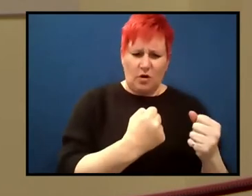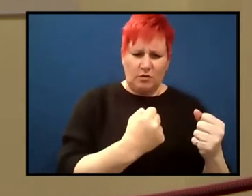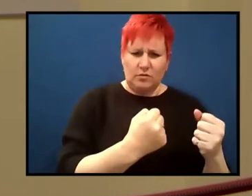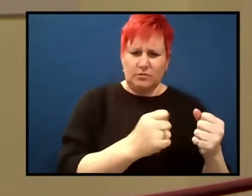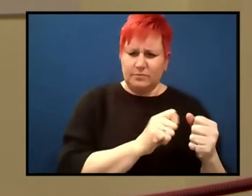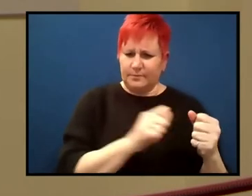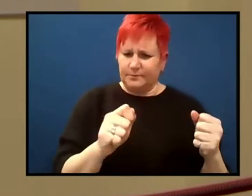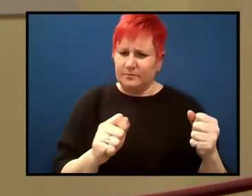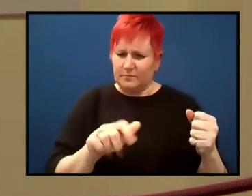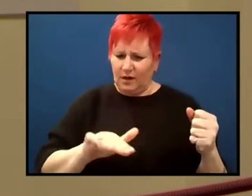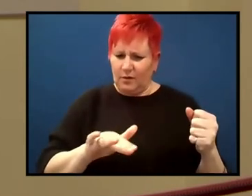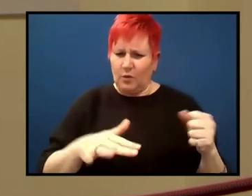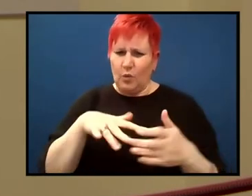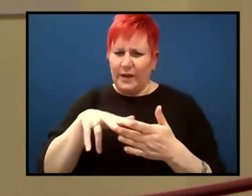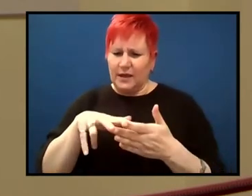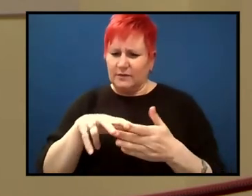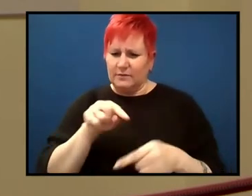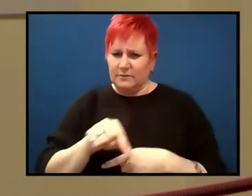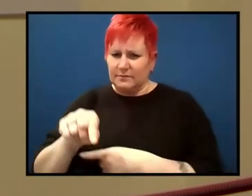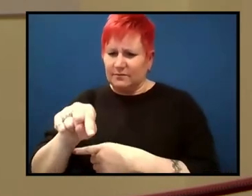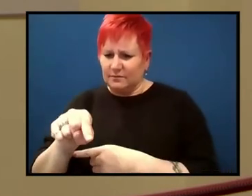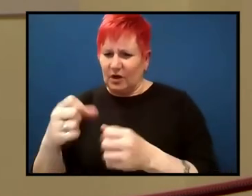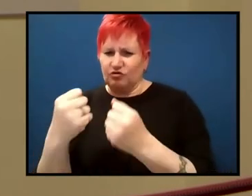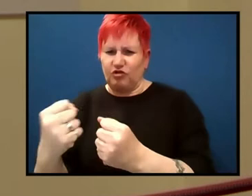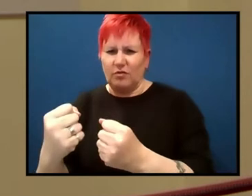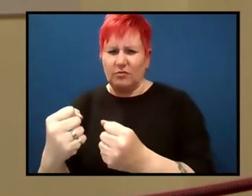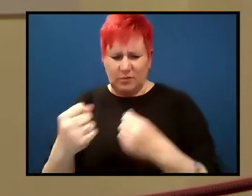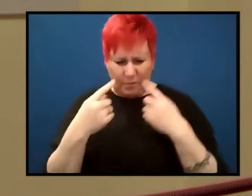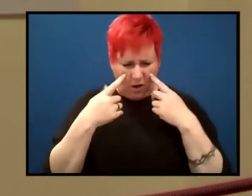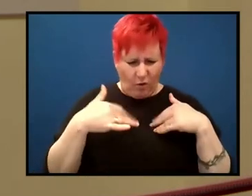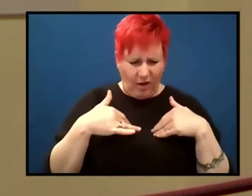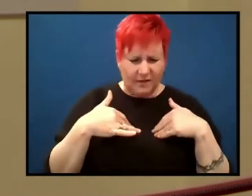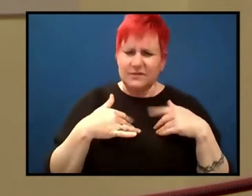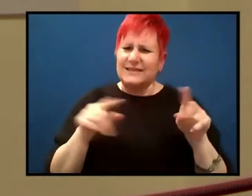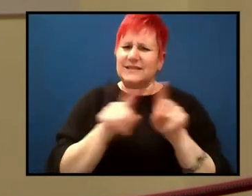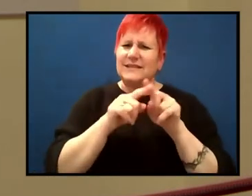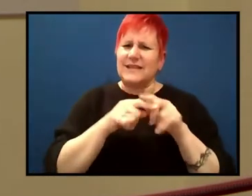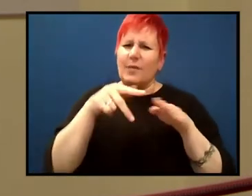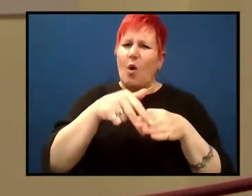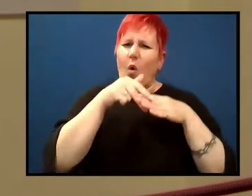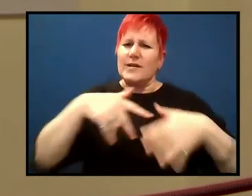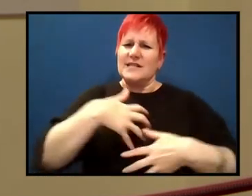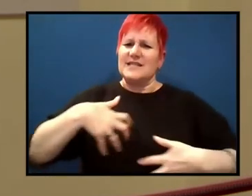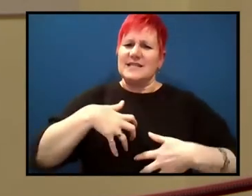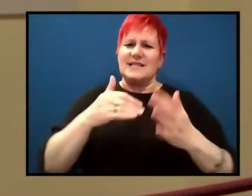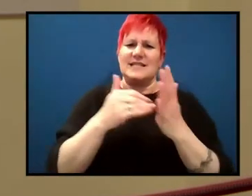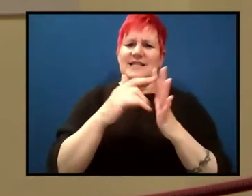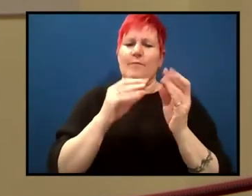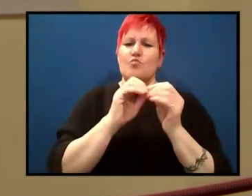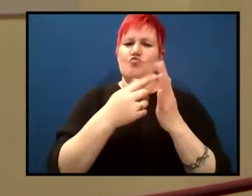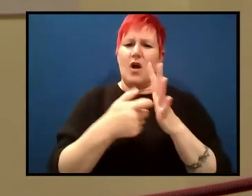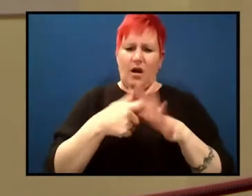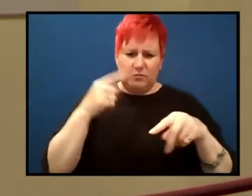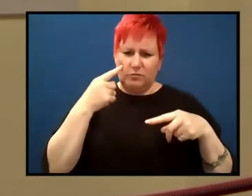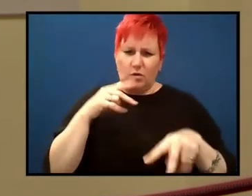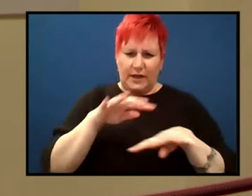a little bit weaker. And these were lined up in zebra stripes of, of what were called positive magnetic anomalies and